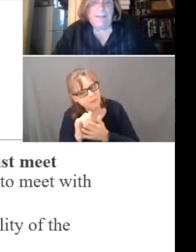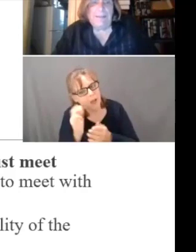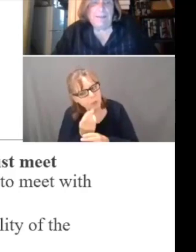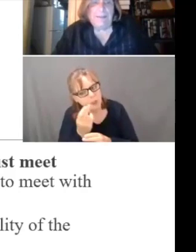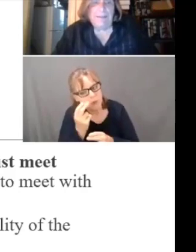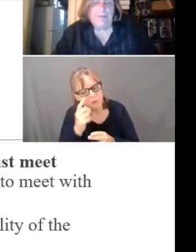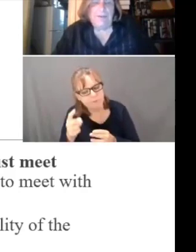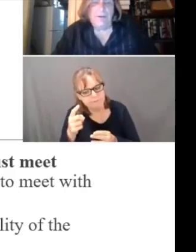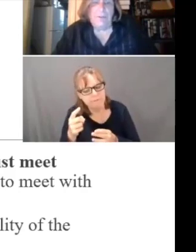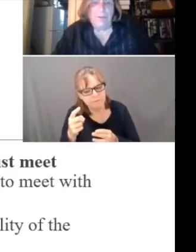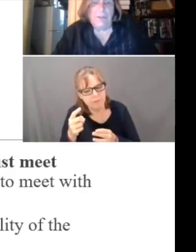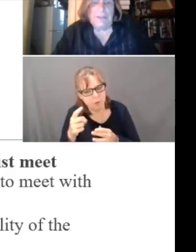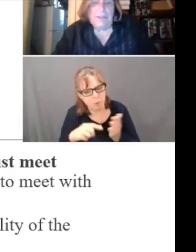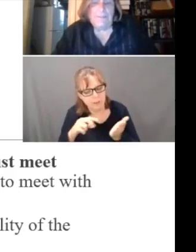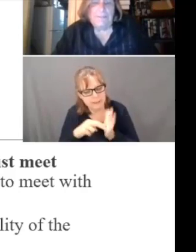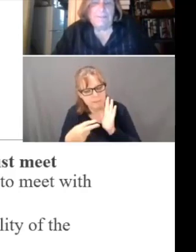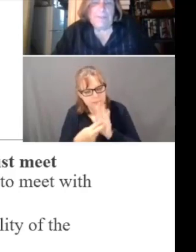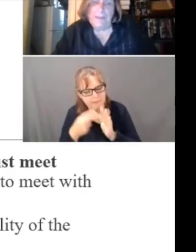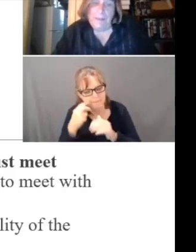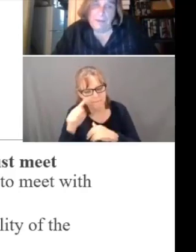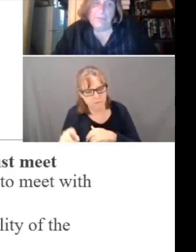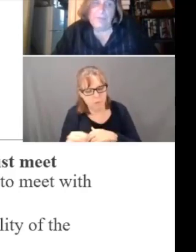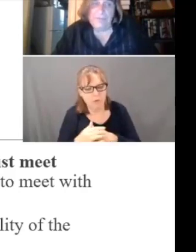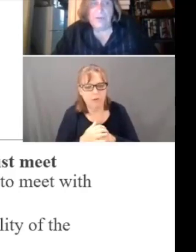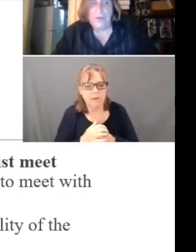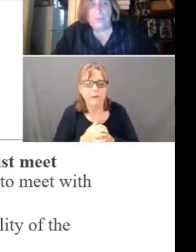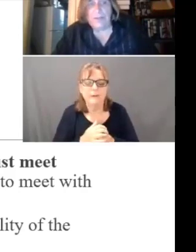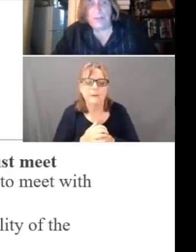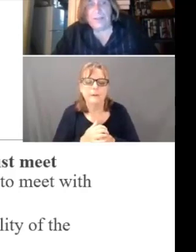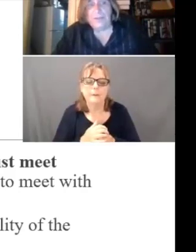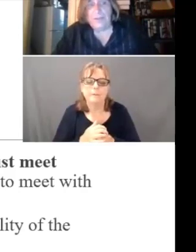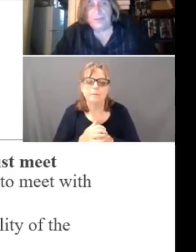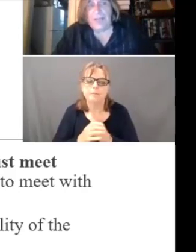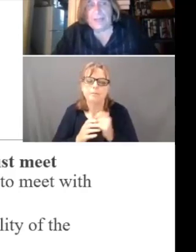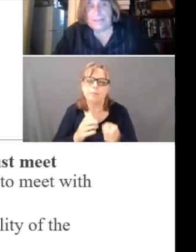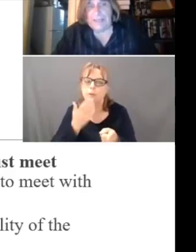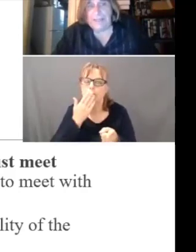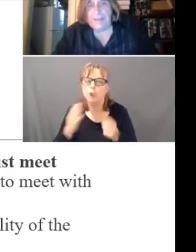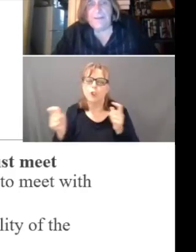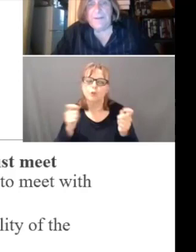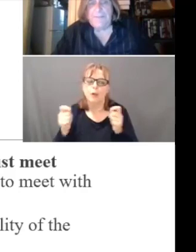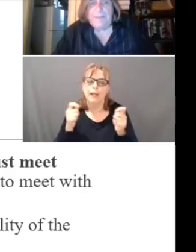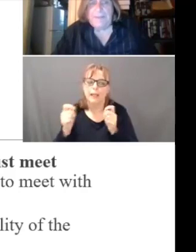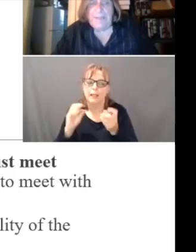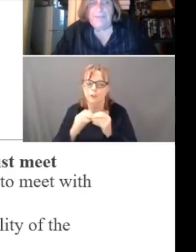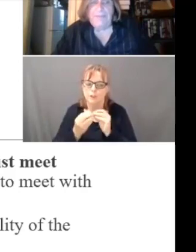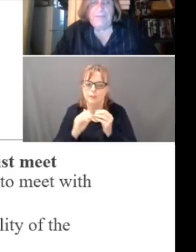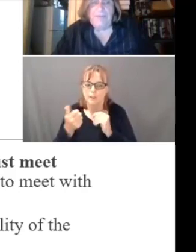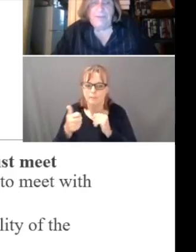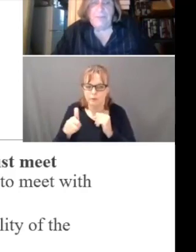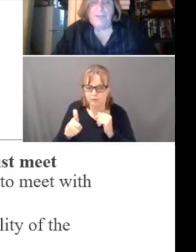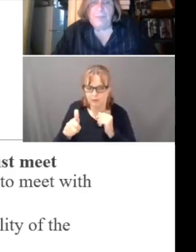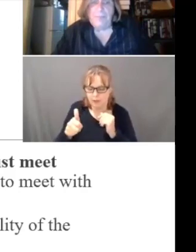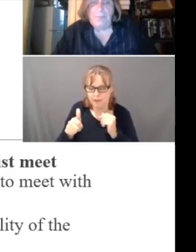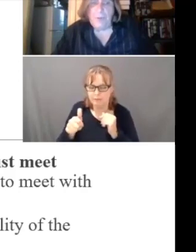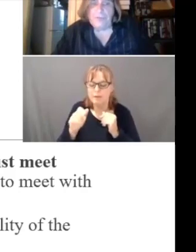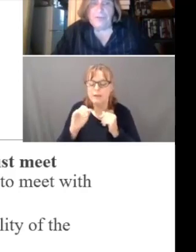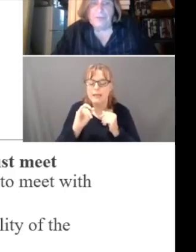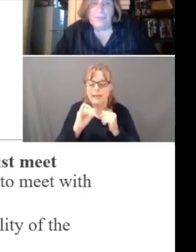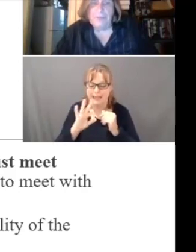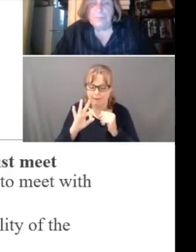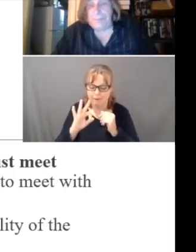and so, um, and here's, this is a good regulation in slide 10. If the responsible